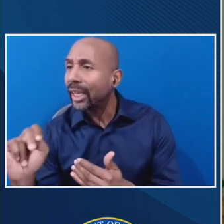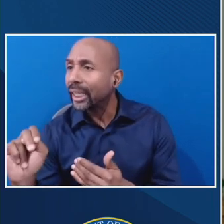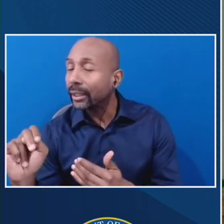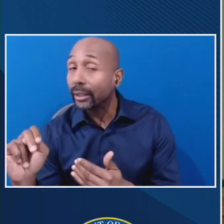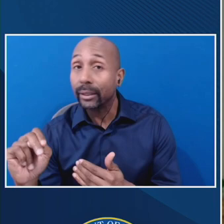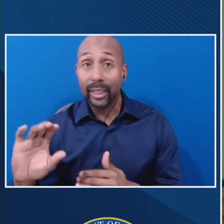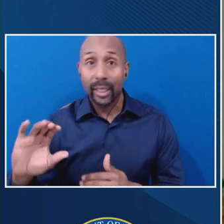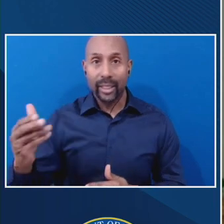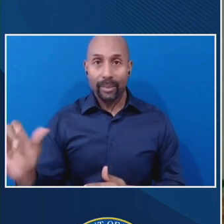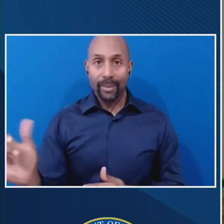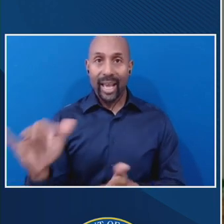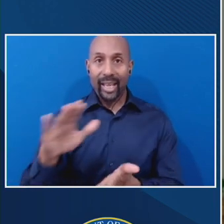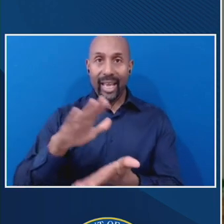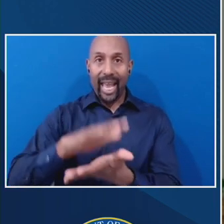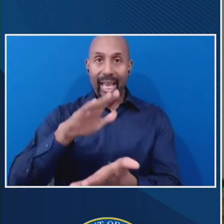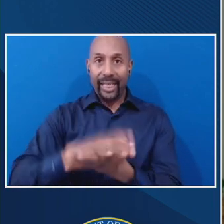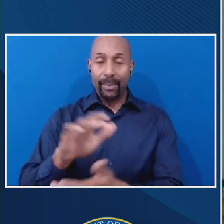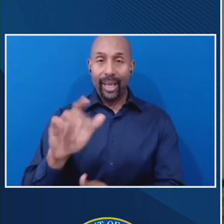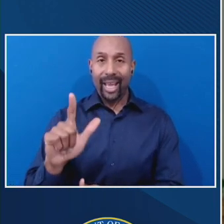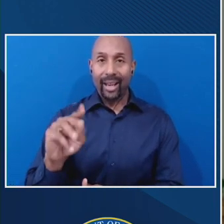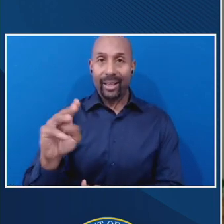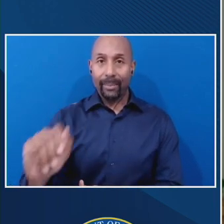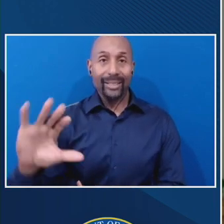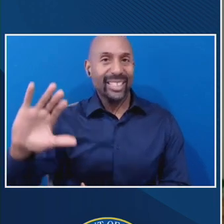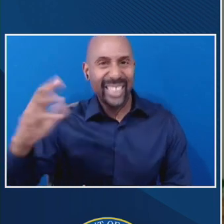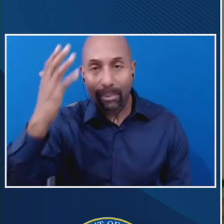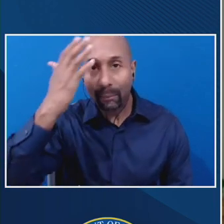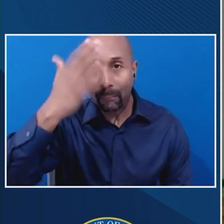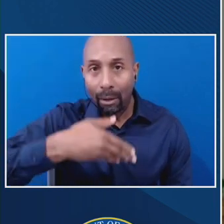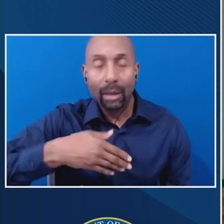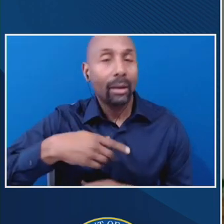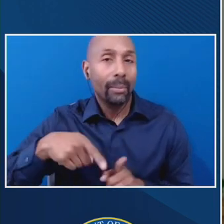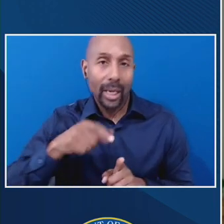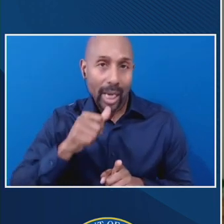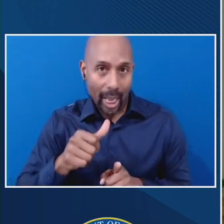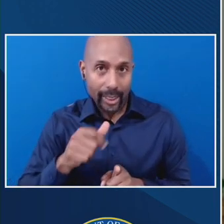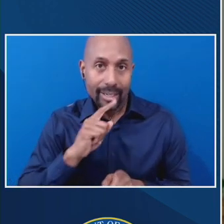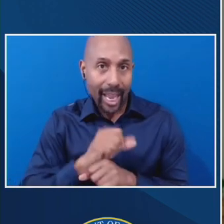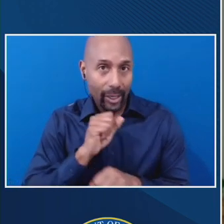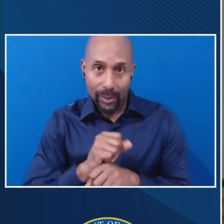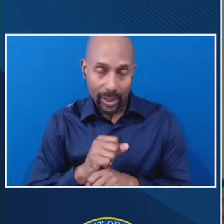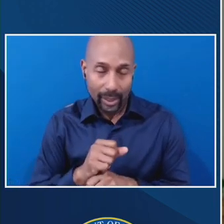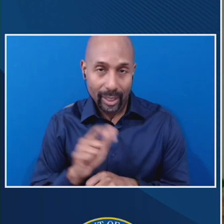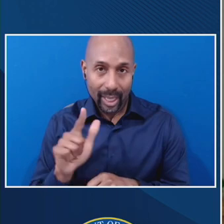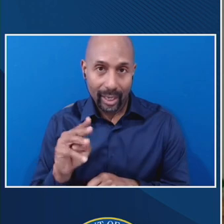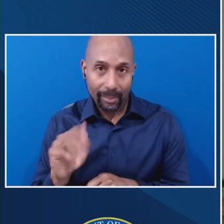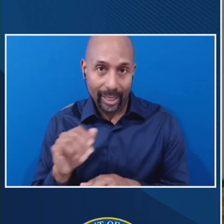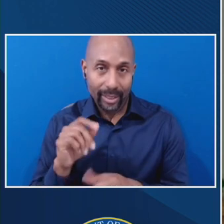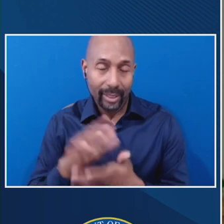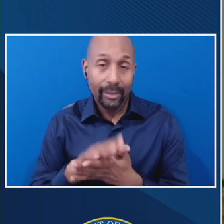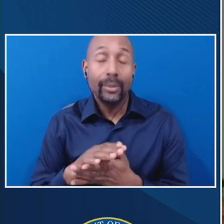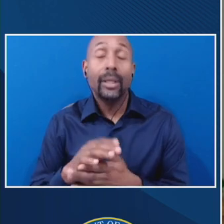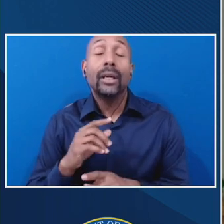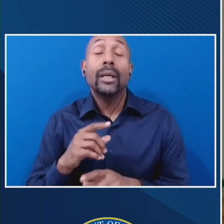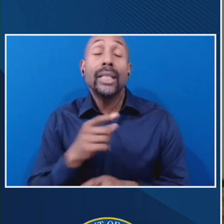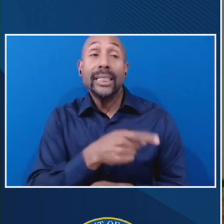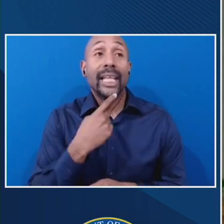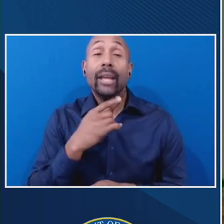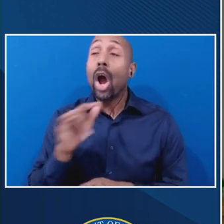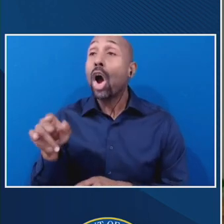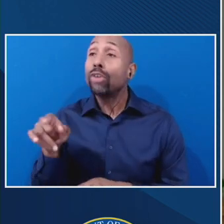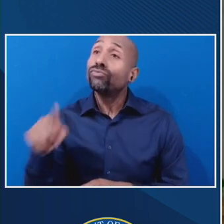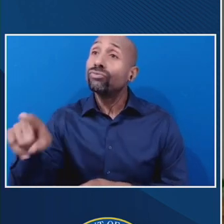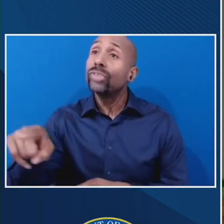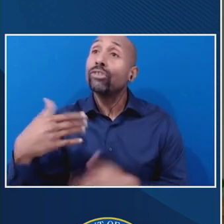academic LMS for purposes of procedural, um, interaction with the school. So when, When